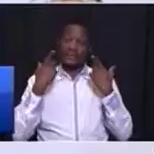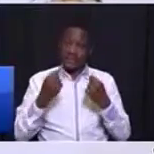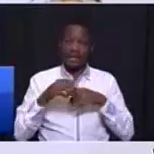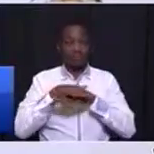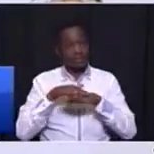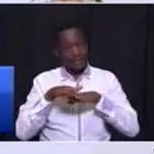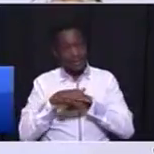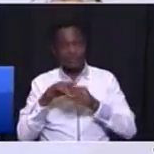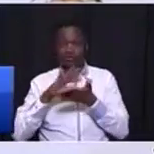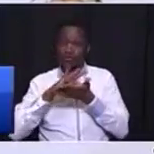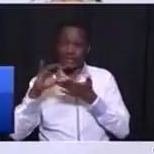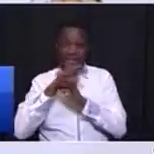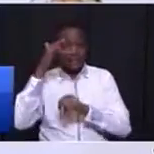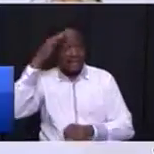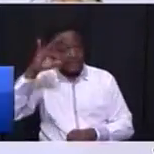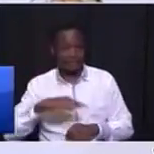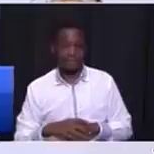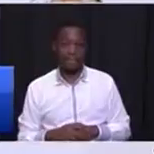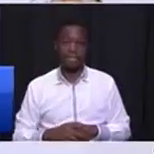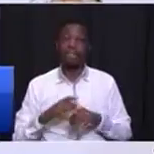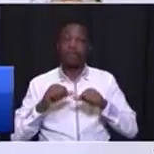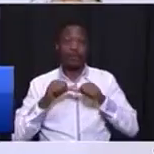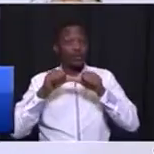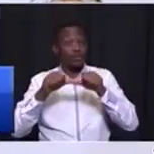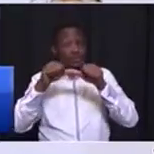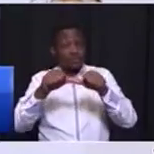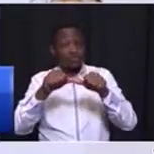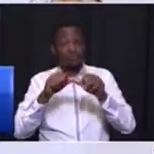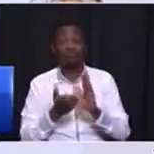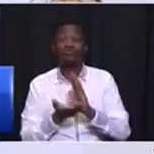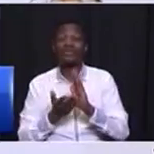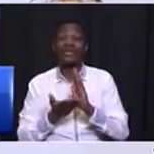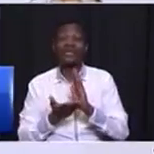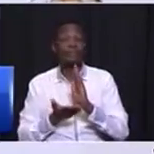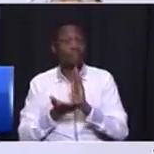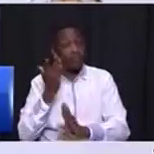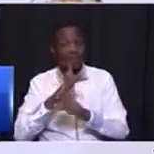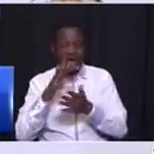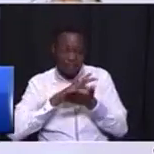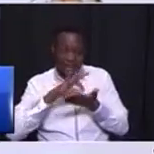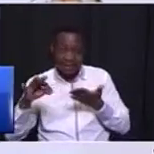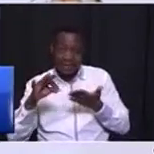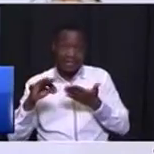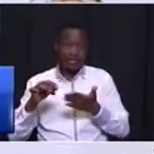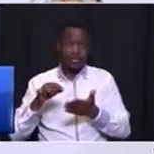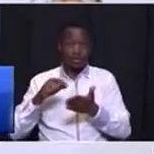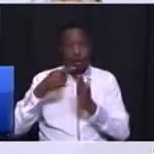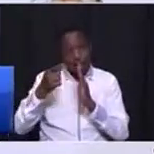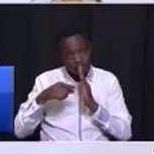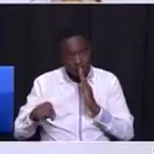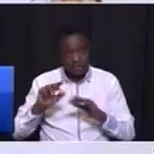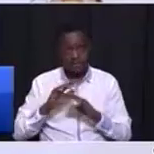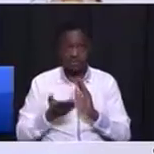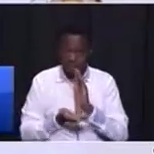of clean governance we are going to continue to improve our clean audits we are going to continue to improve that